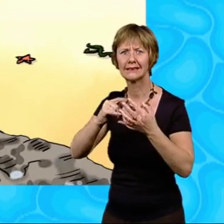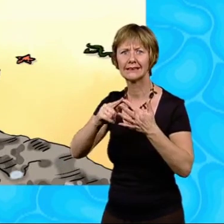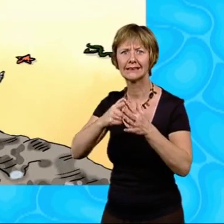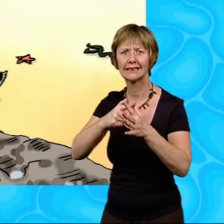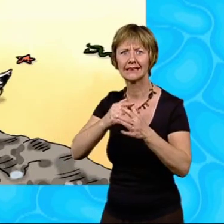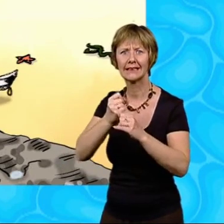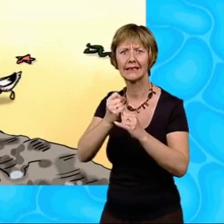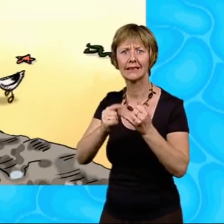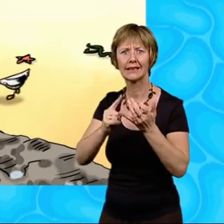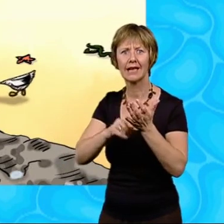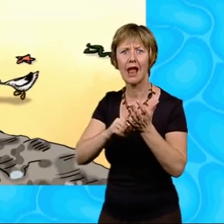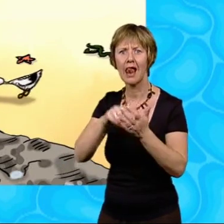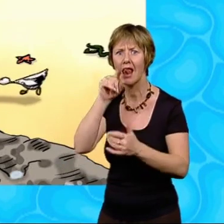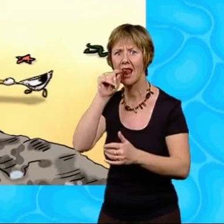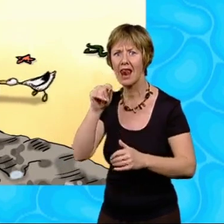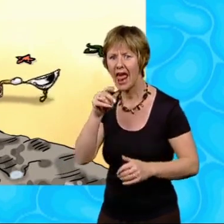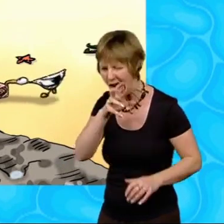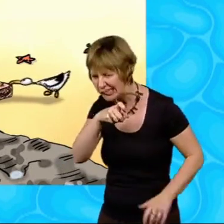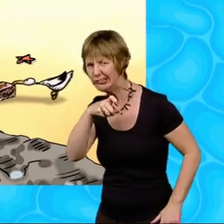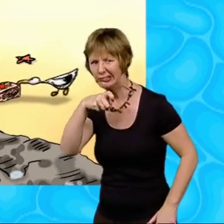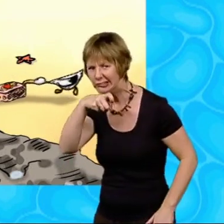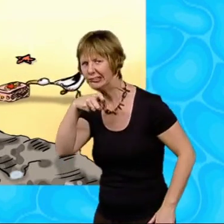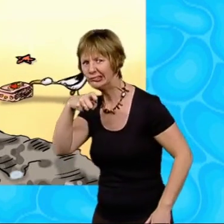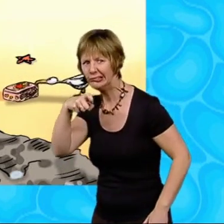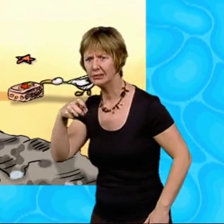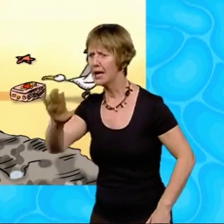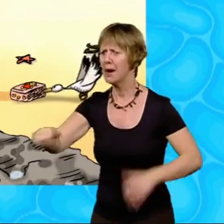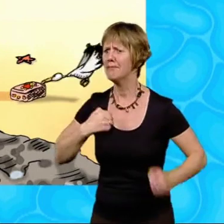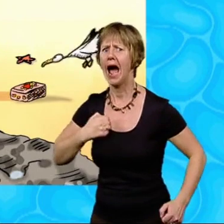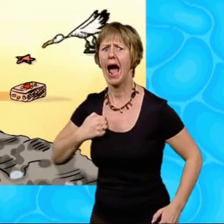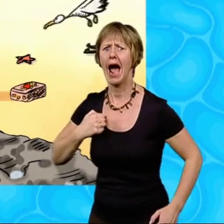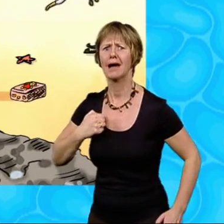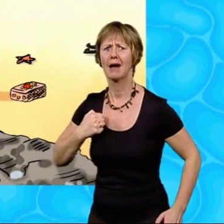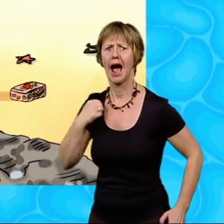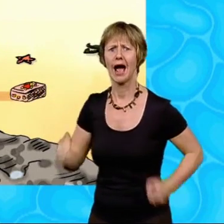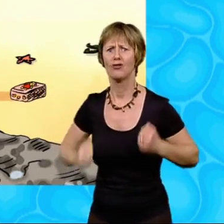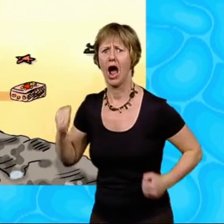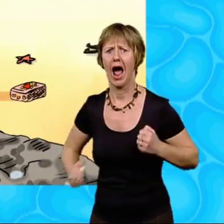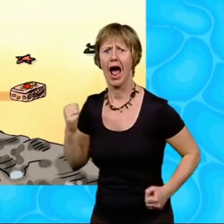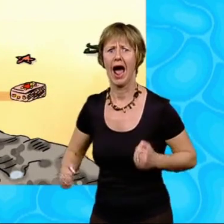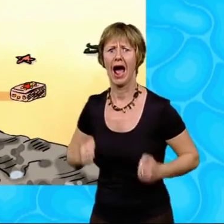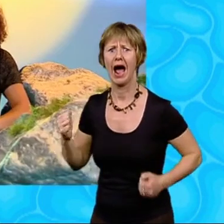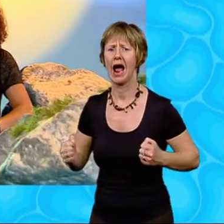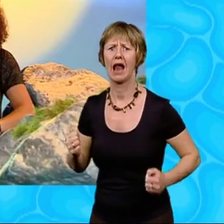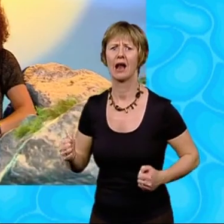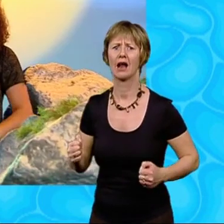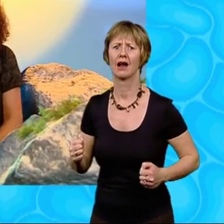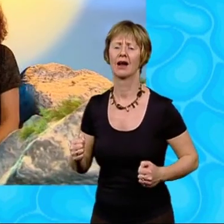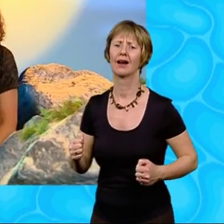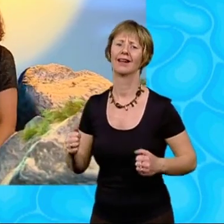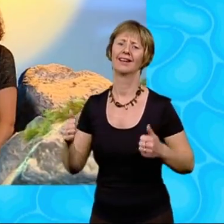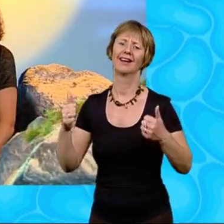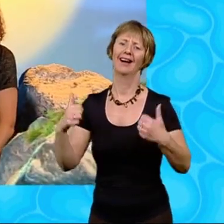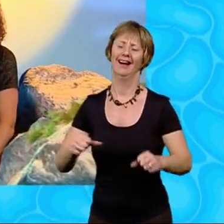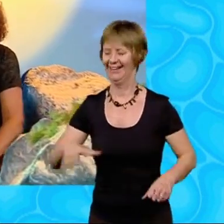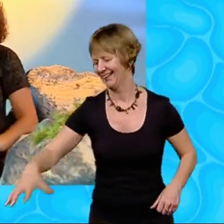seagull dragging it along the beach. That's mine! I cried out and started running after it. When at